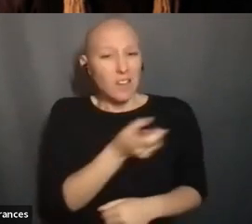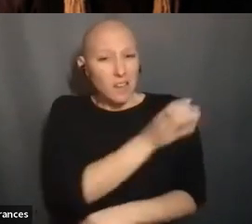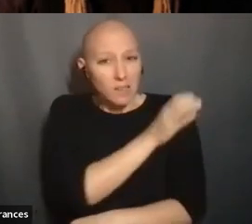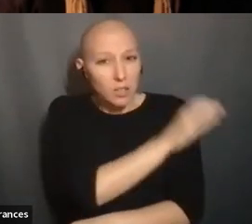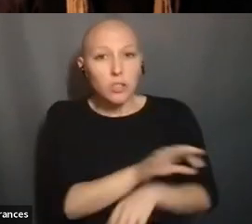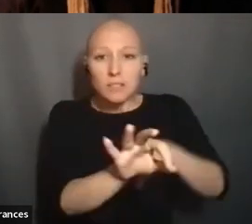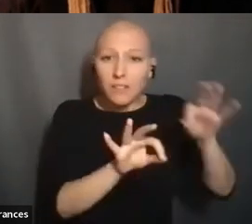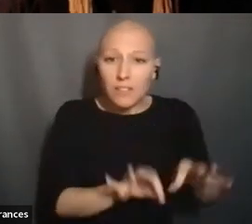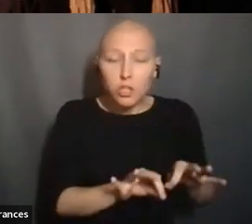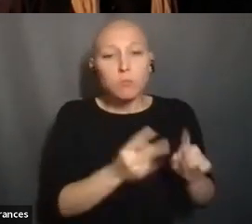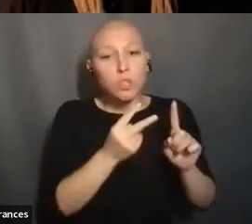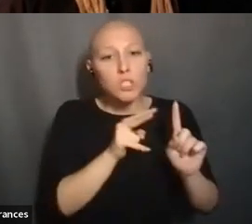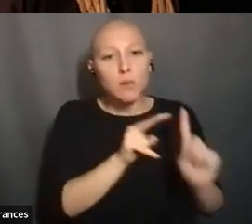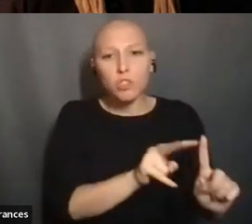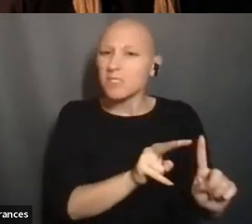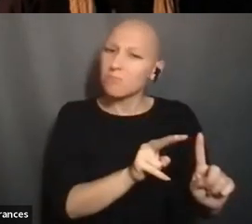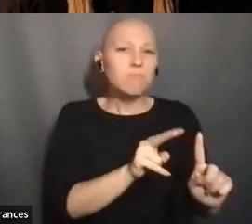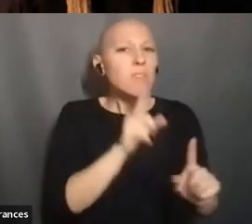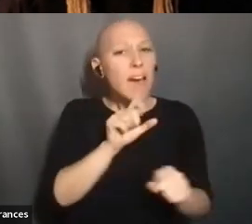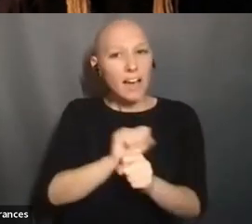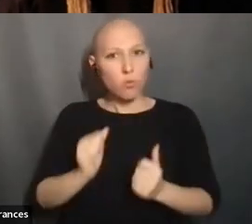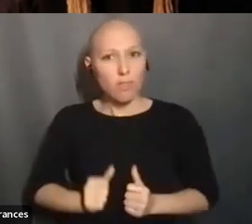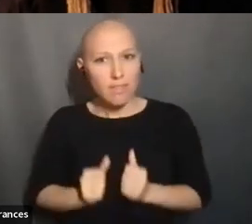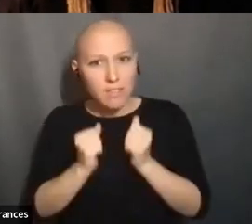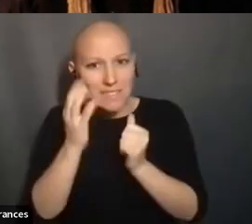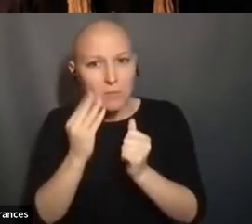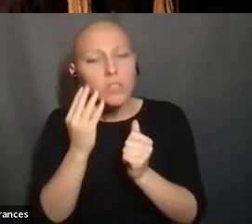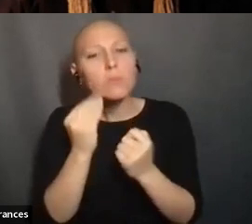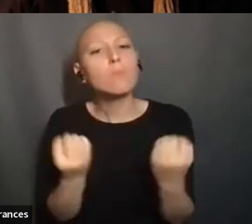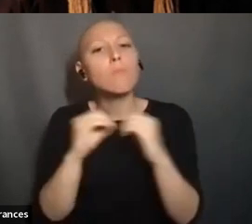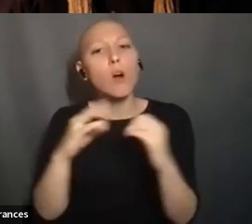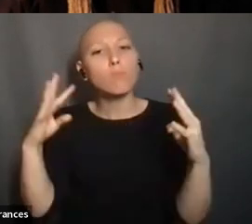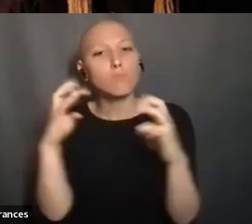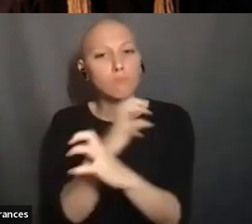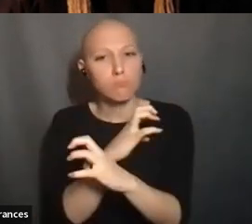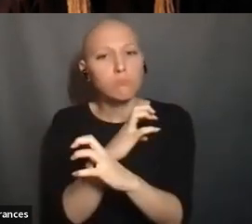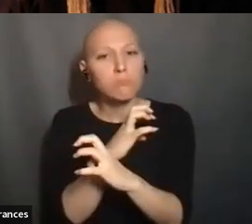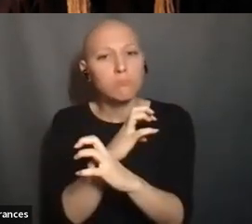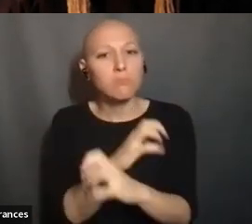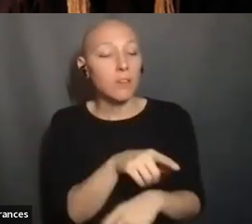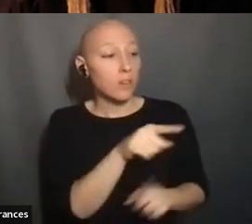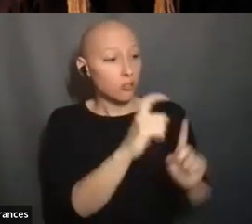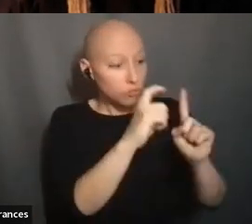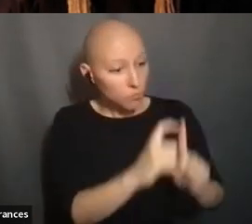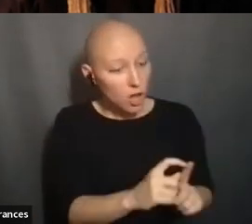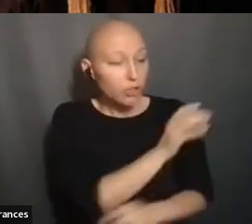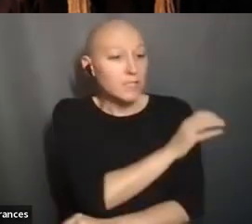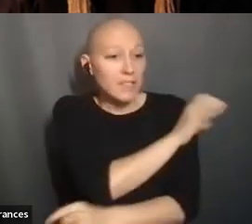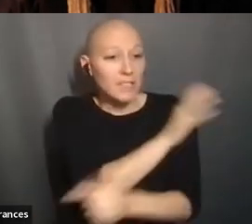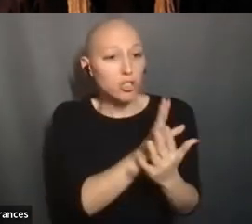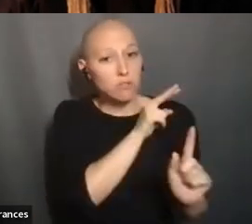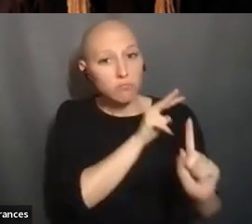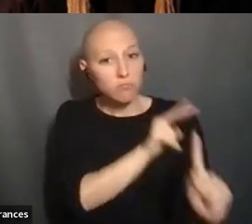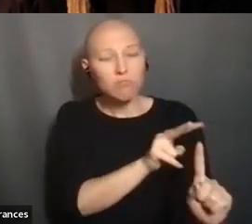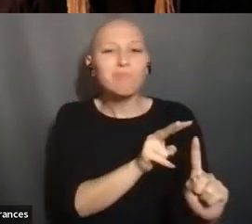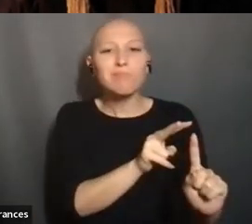PERCEPTIONS REALLY, REALLY, REALLY ACKNOWLEDGE. SO I THINK ONE OF THE WAYS IN WHICH WE